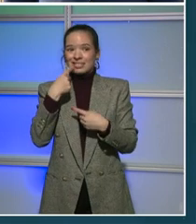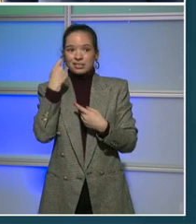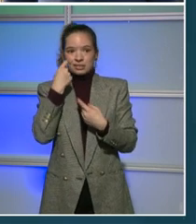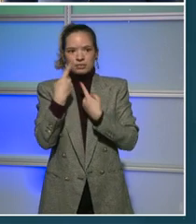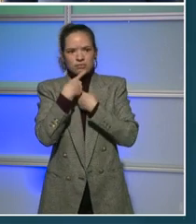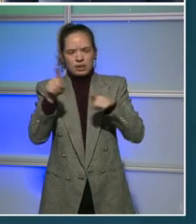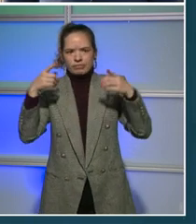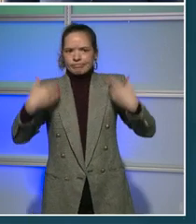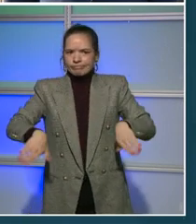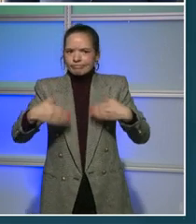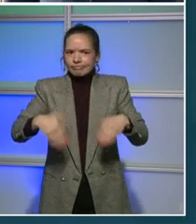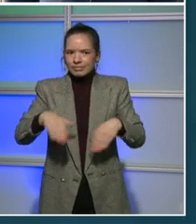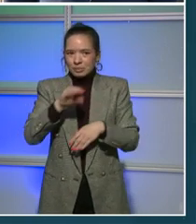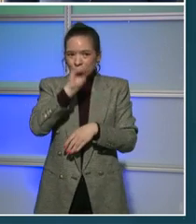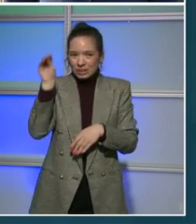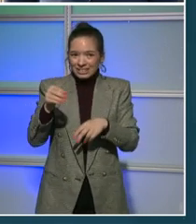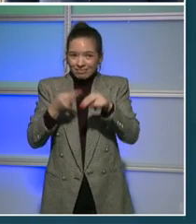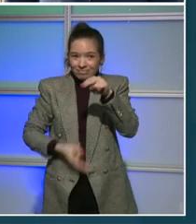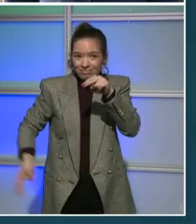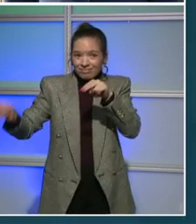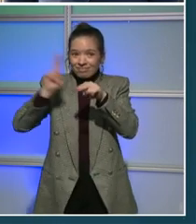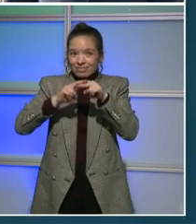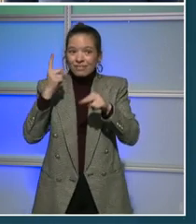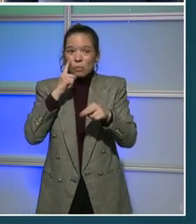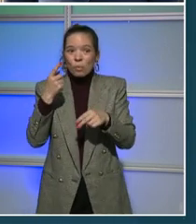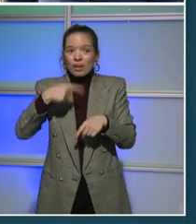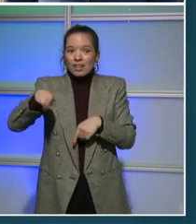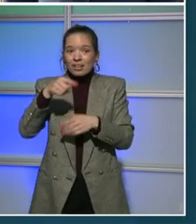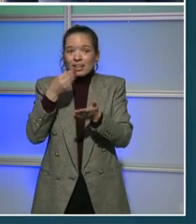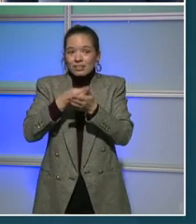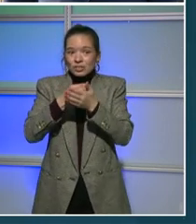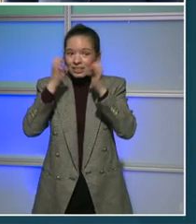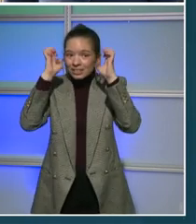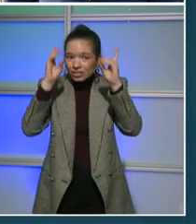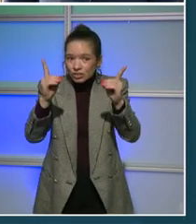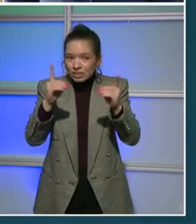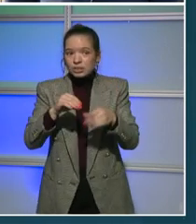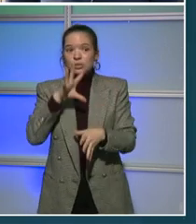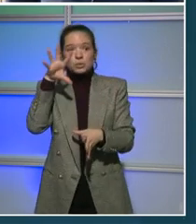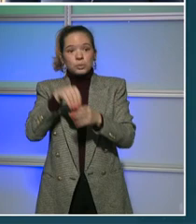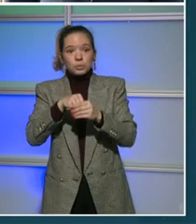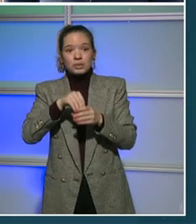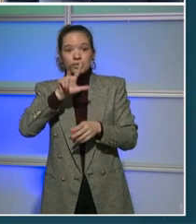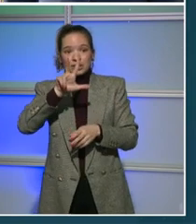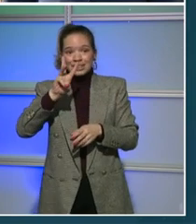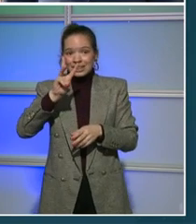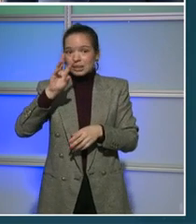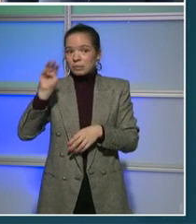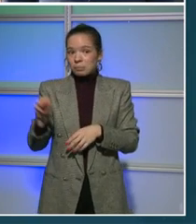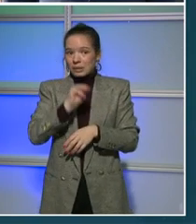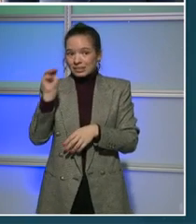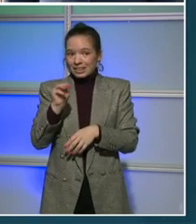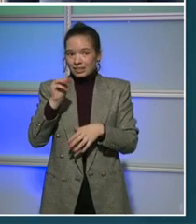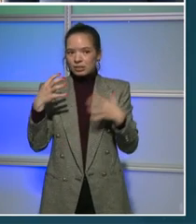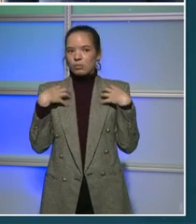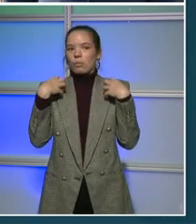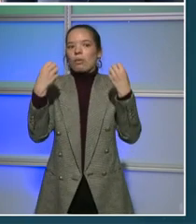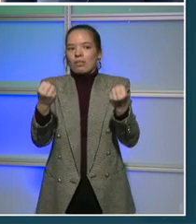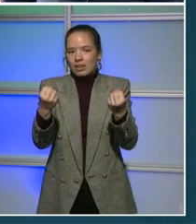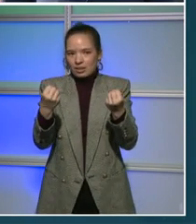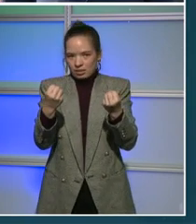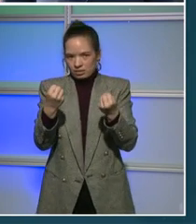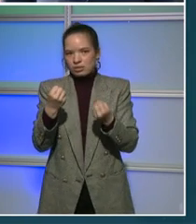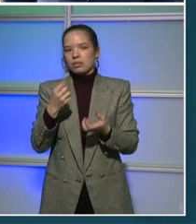to the city's public education budget, including a $36 million recovery fund so that every single public